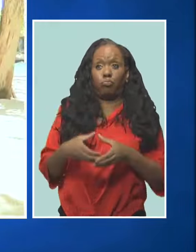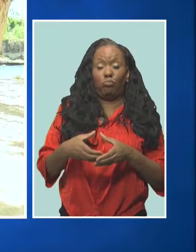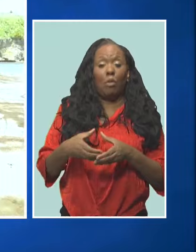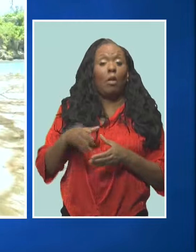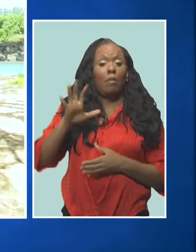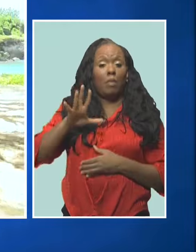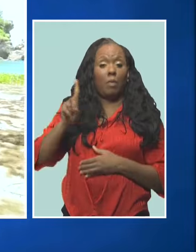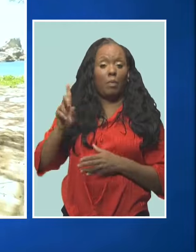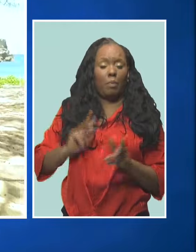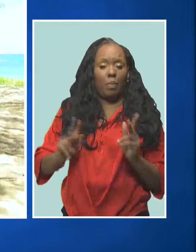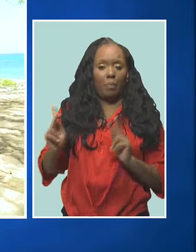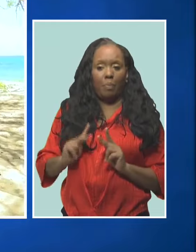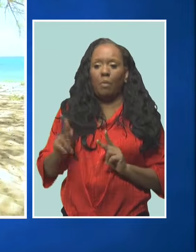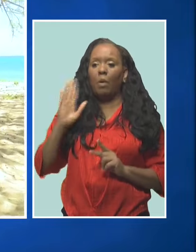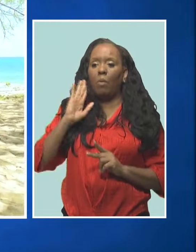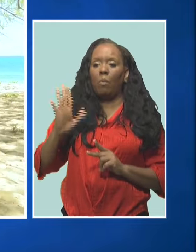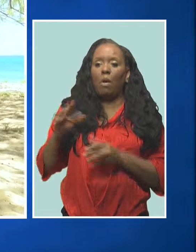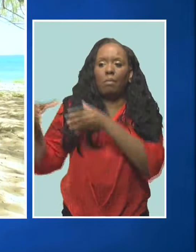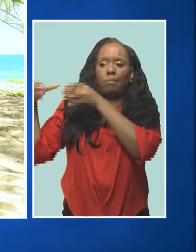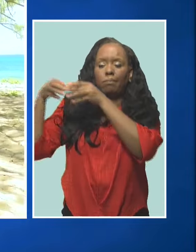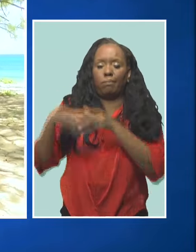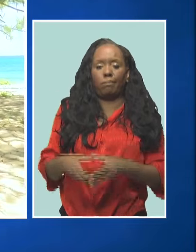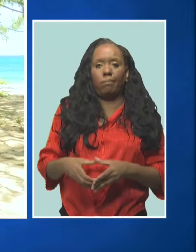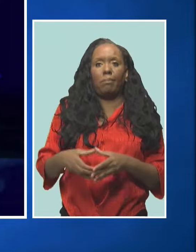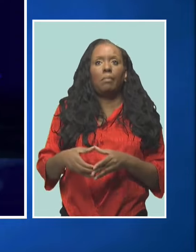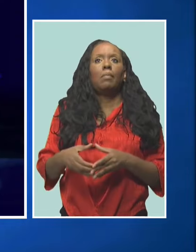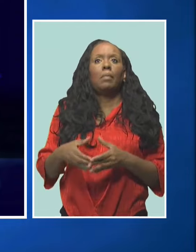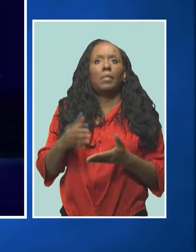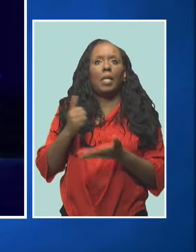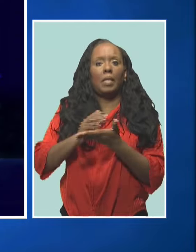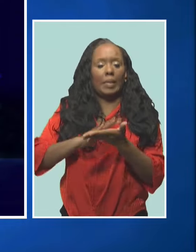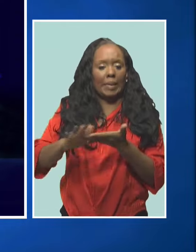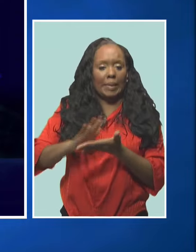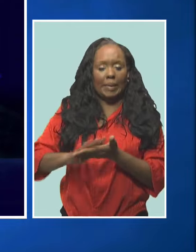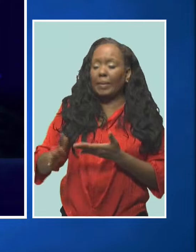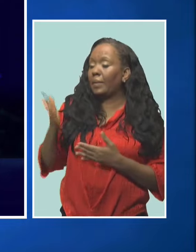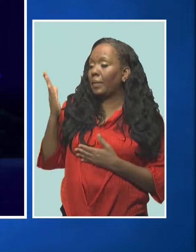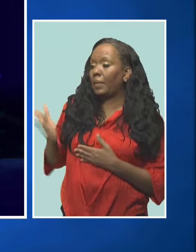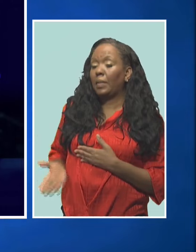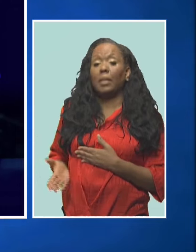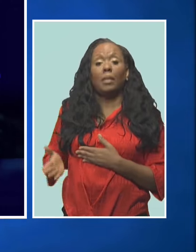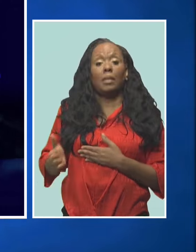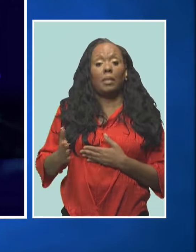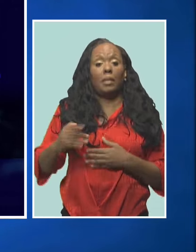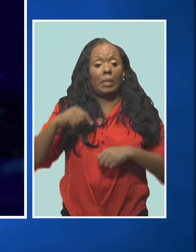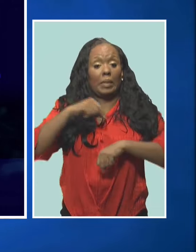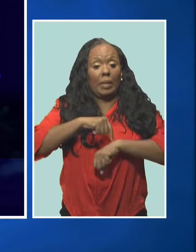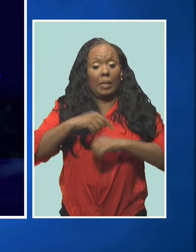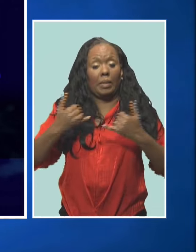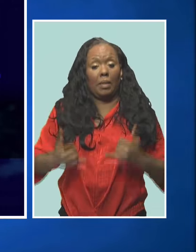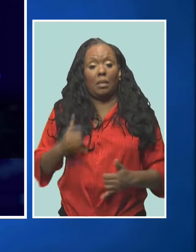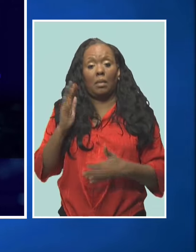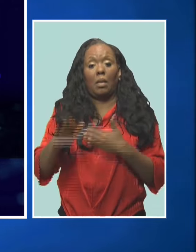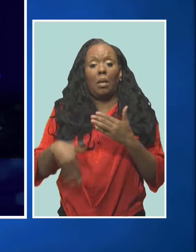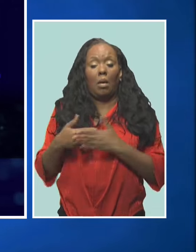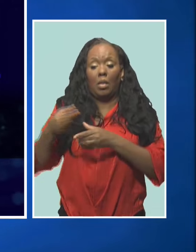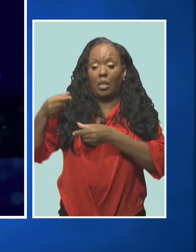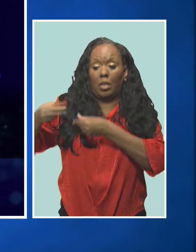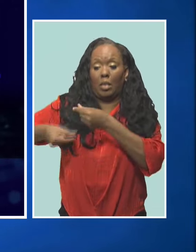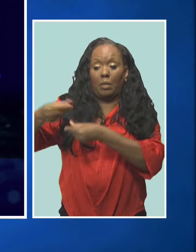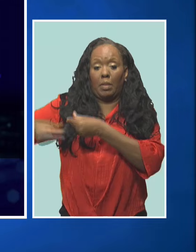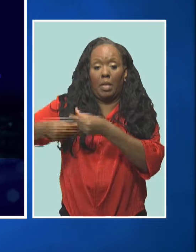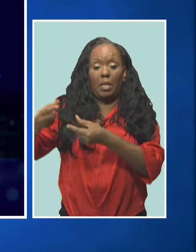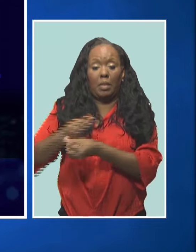days to be part of the activities. For the family, this is a time for all generations to come together and give back to the